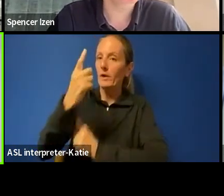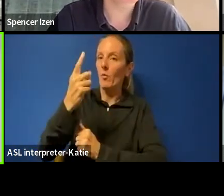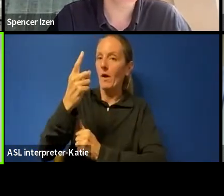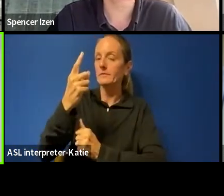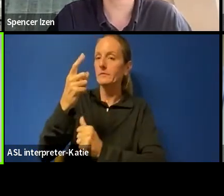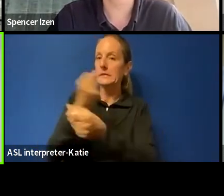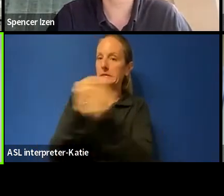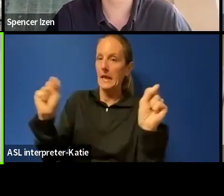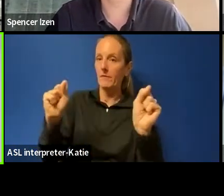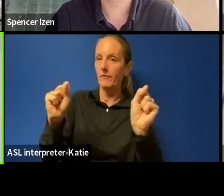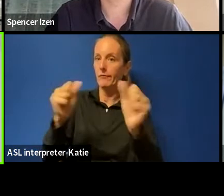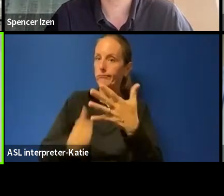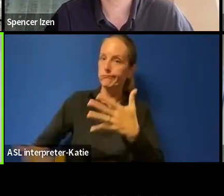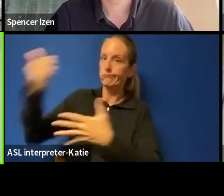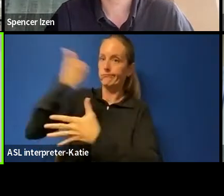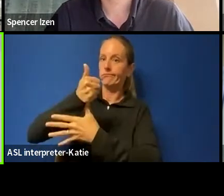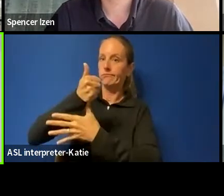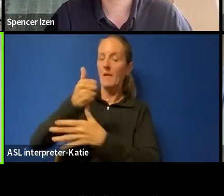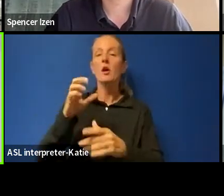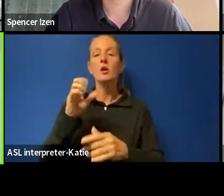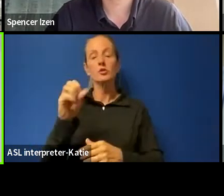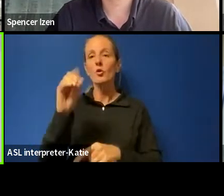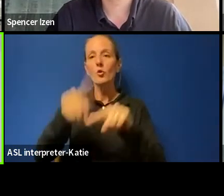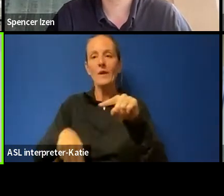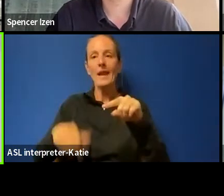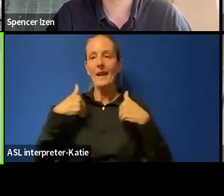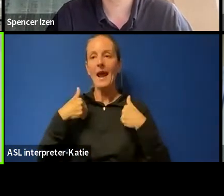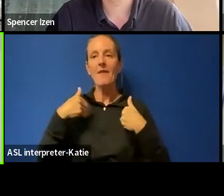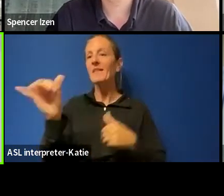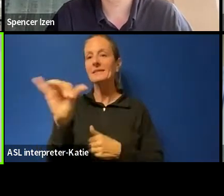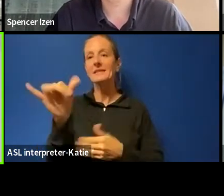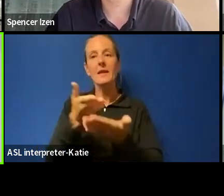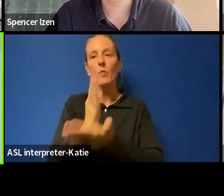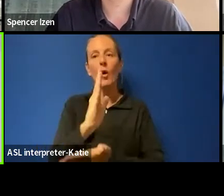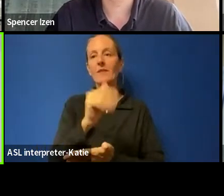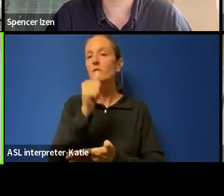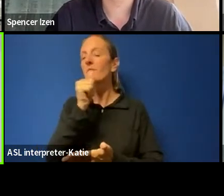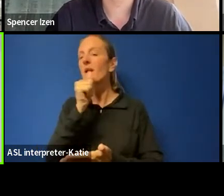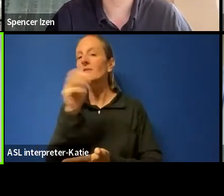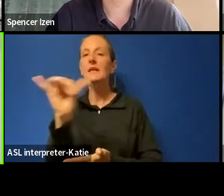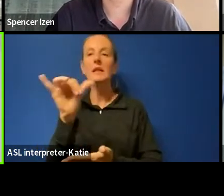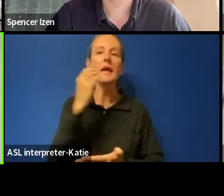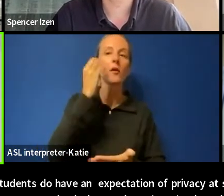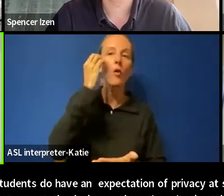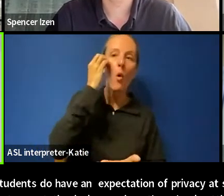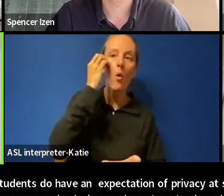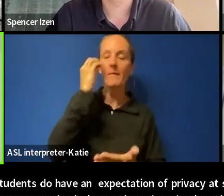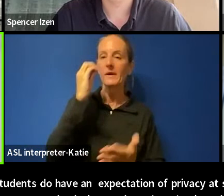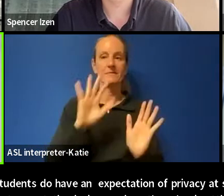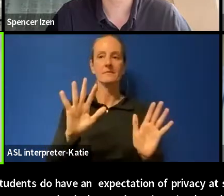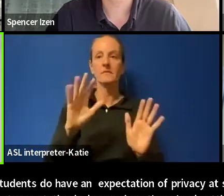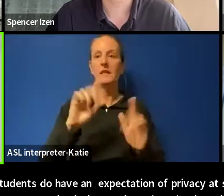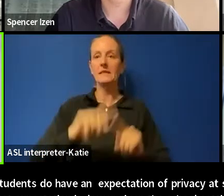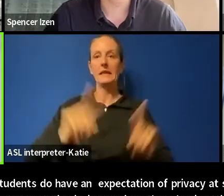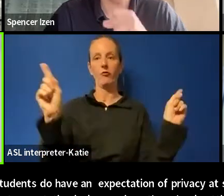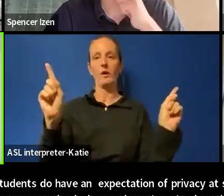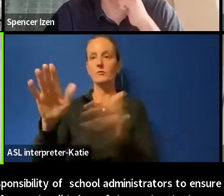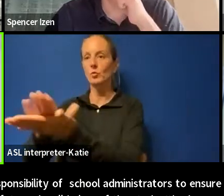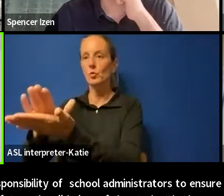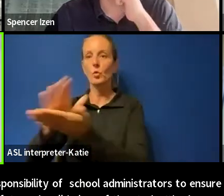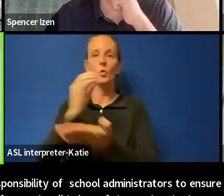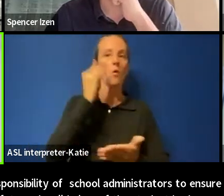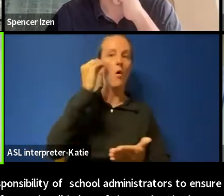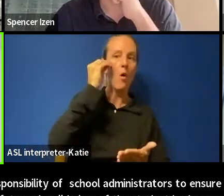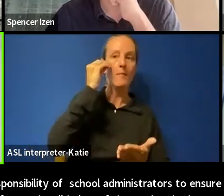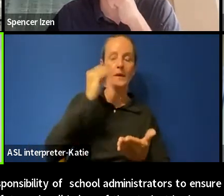As such, a student can't expect the same right to privacy that they would have in their own house while they are at school. This is because, as I said,